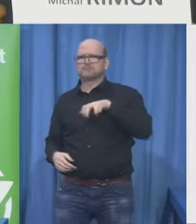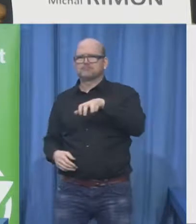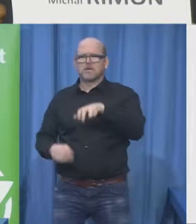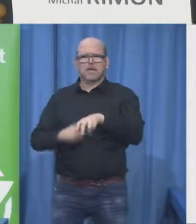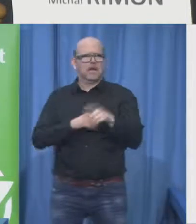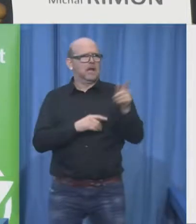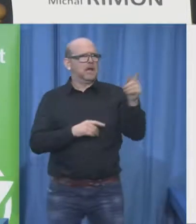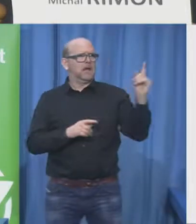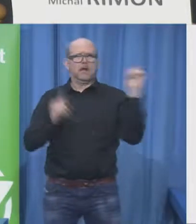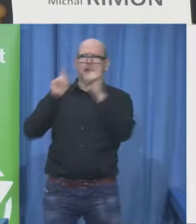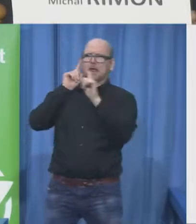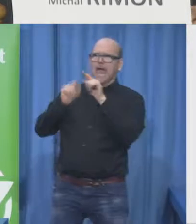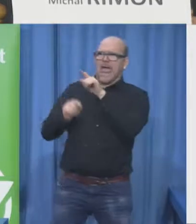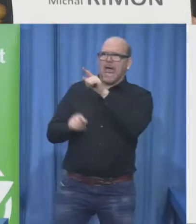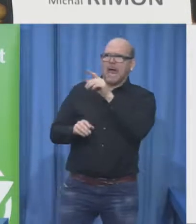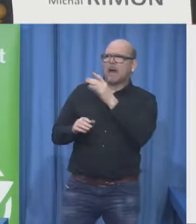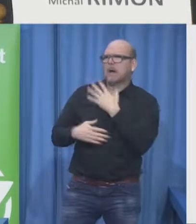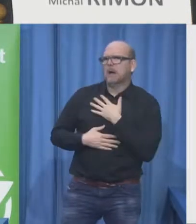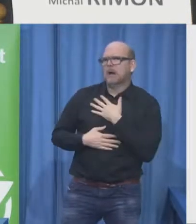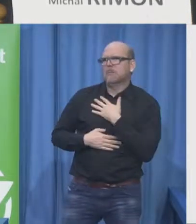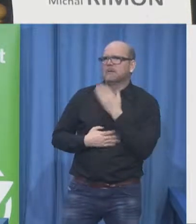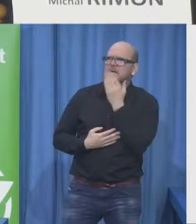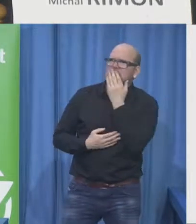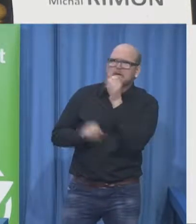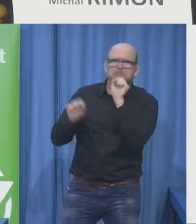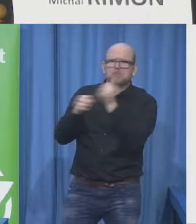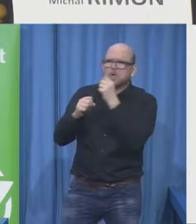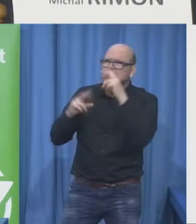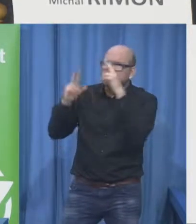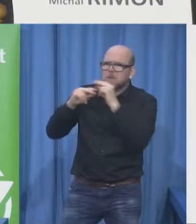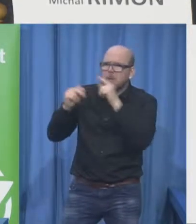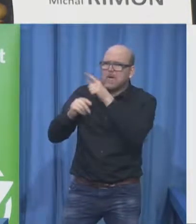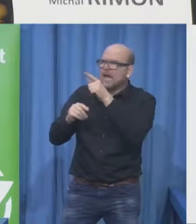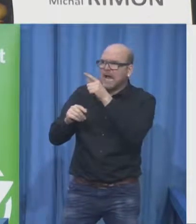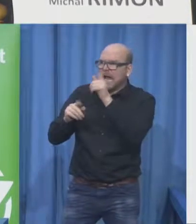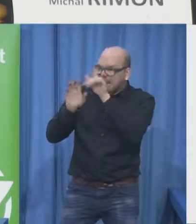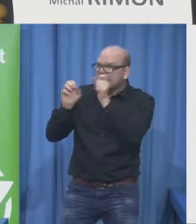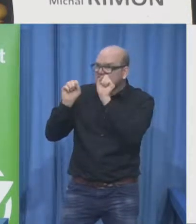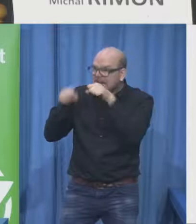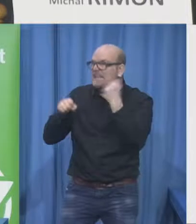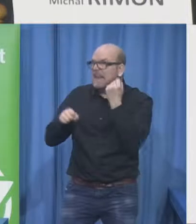tough to work with they assume I can't understand what people say about me when actually